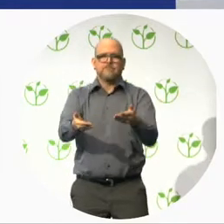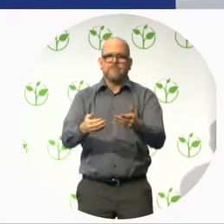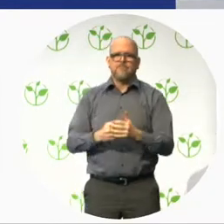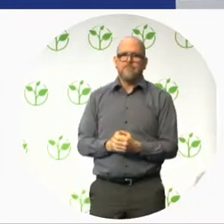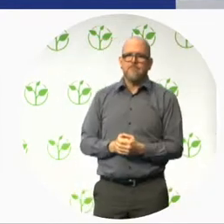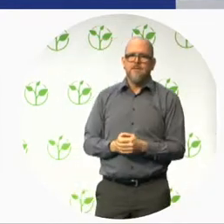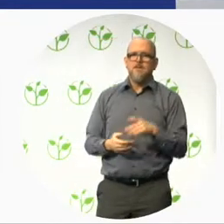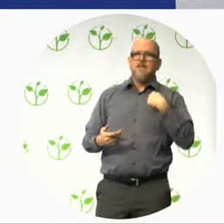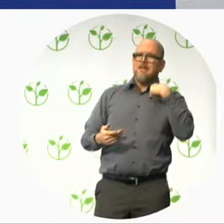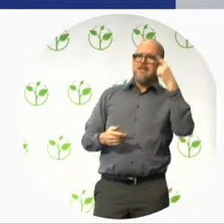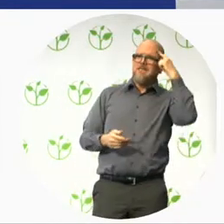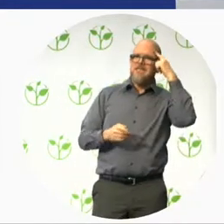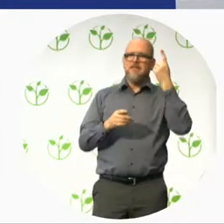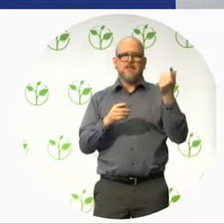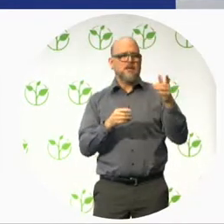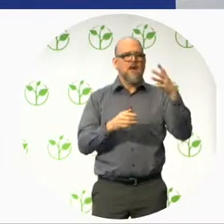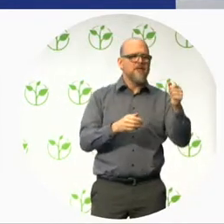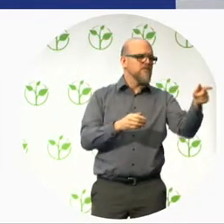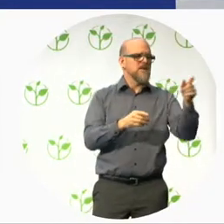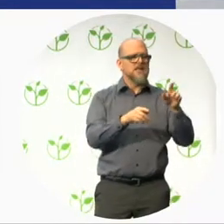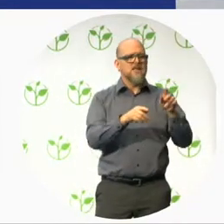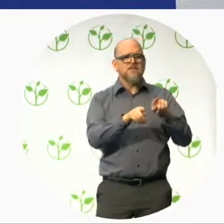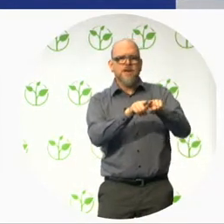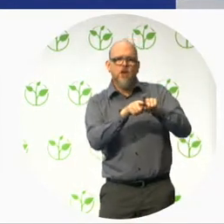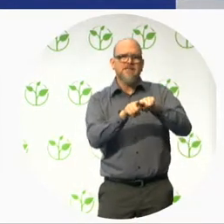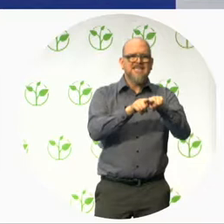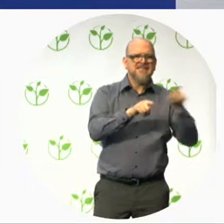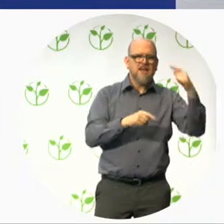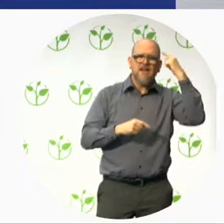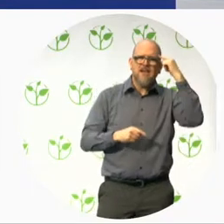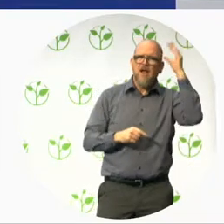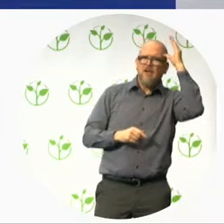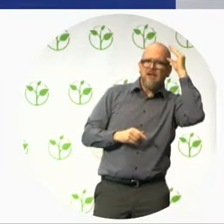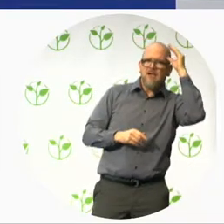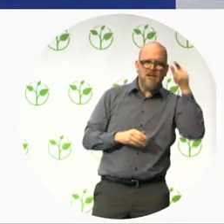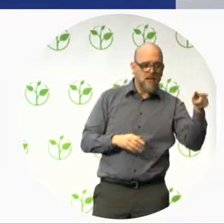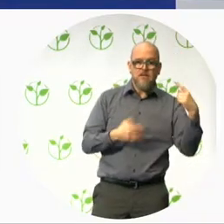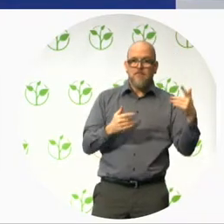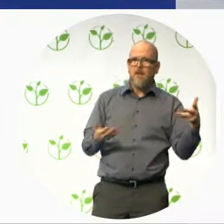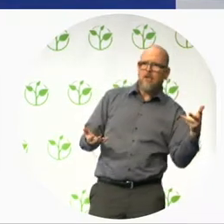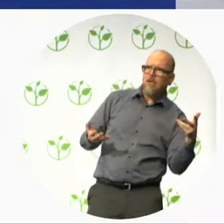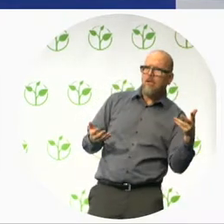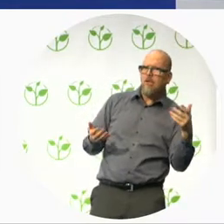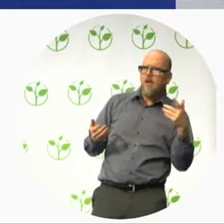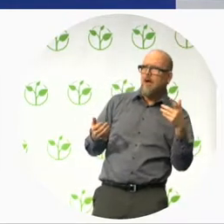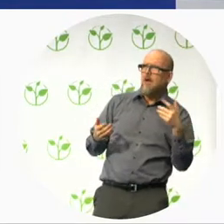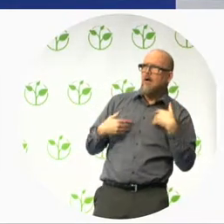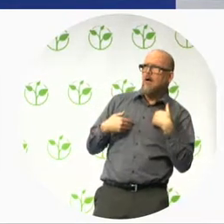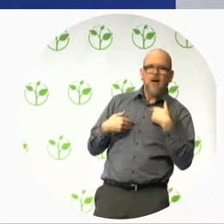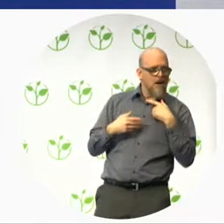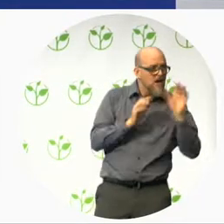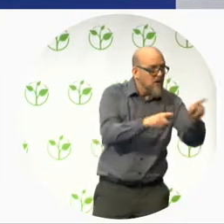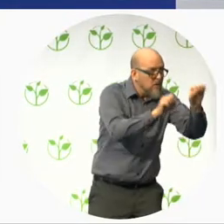disability. And she voted for the first time at 44 years old. And being sister